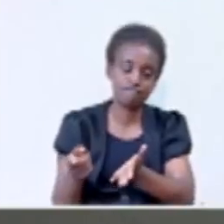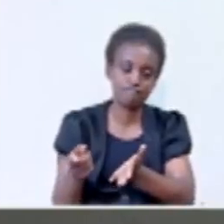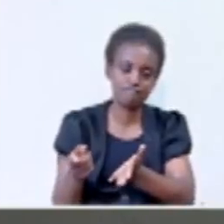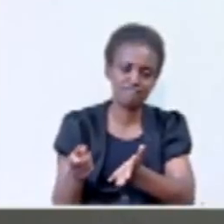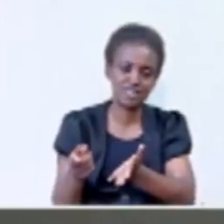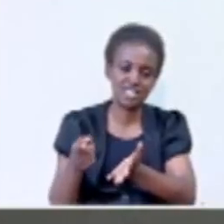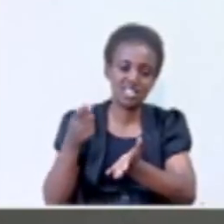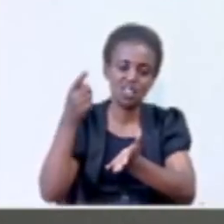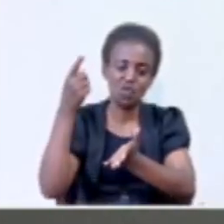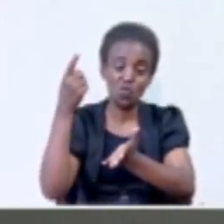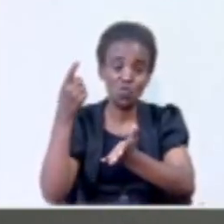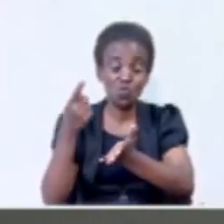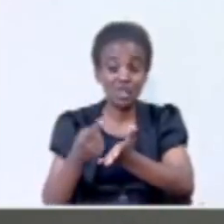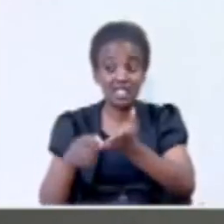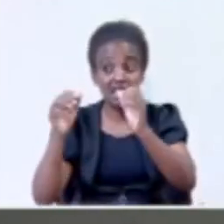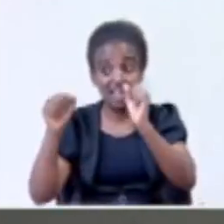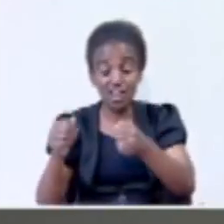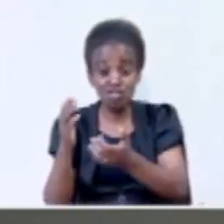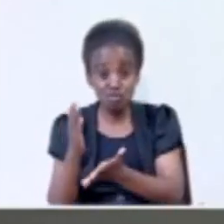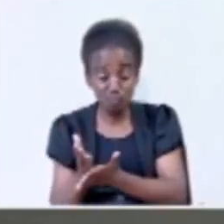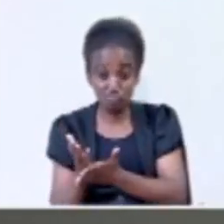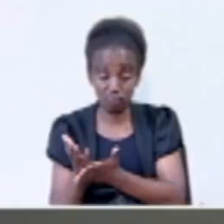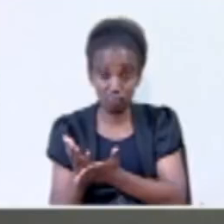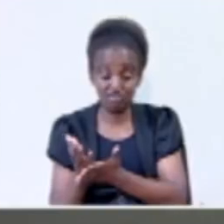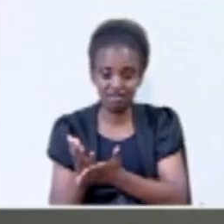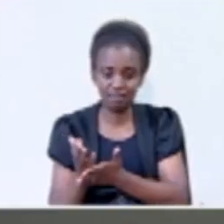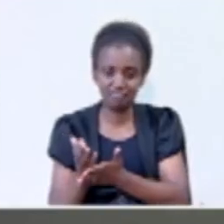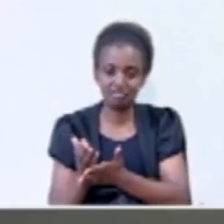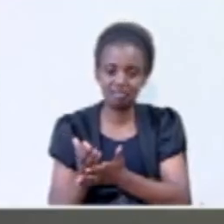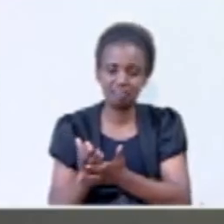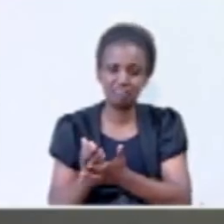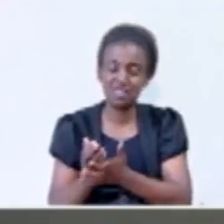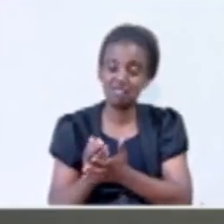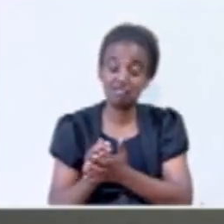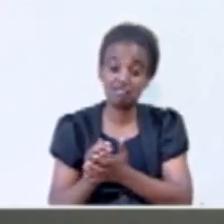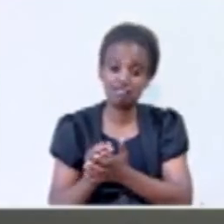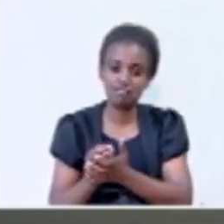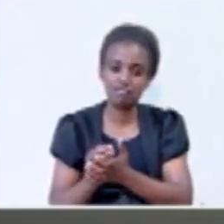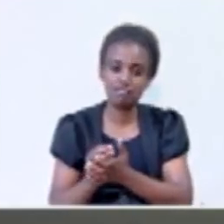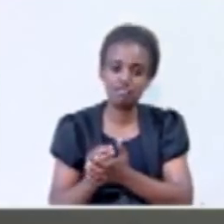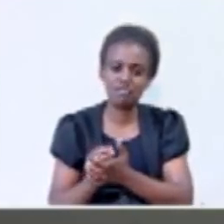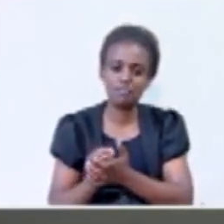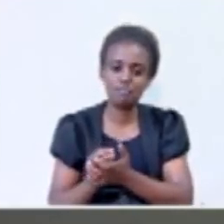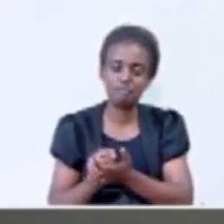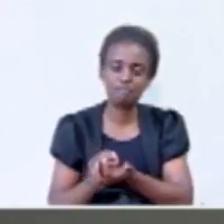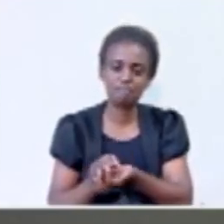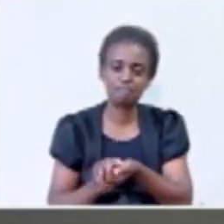What is even worse is that certain,